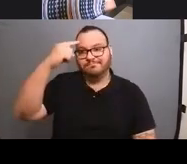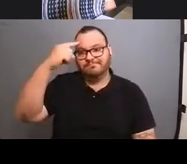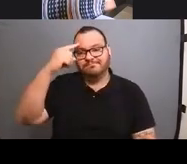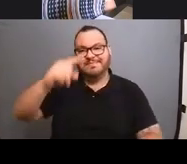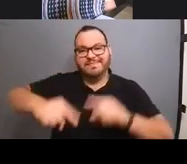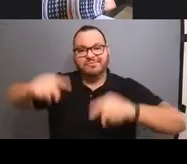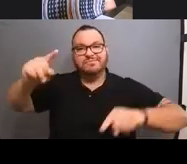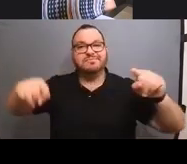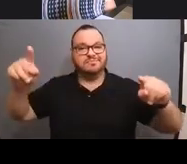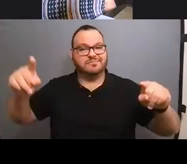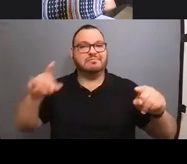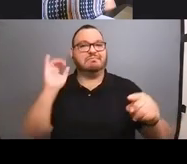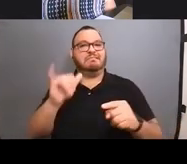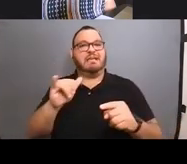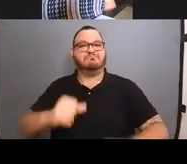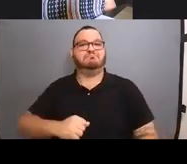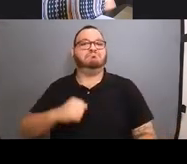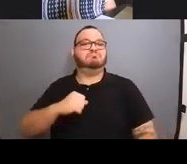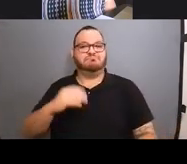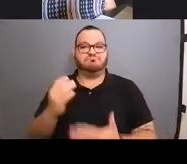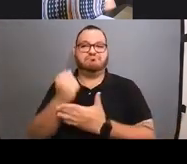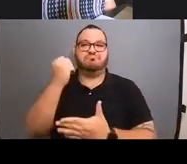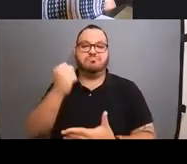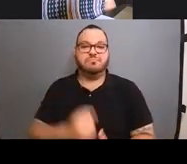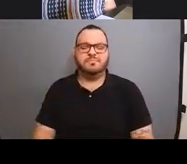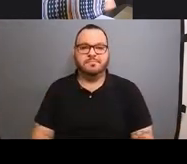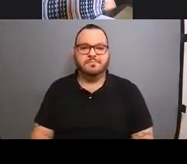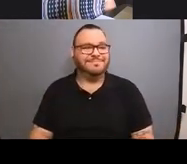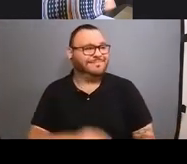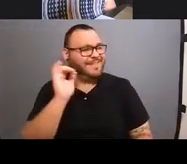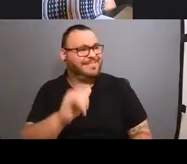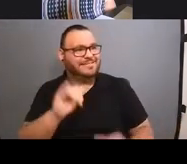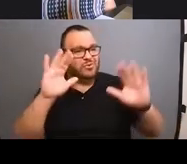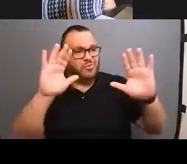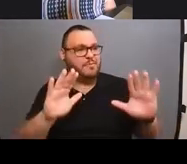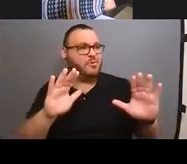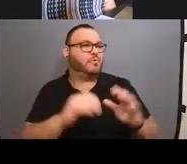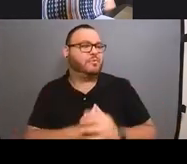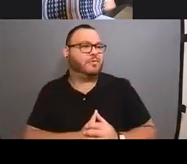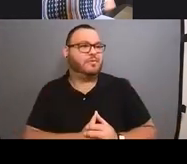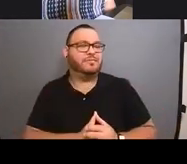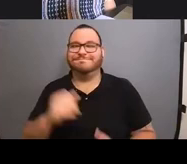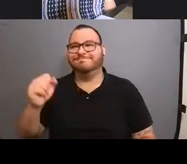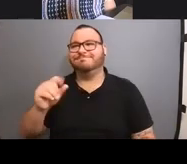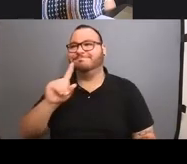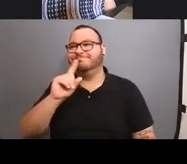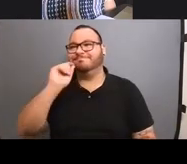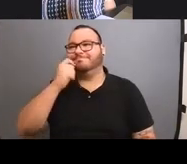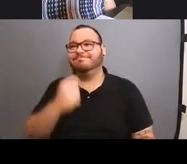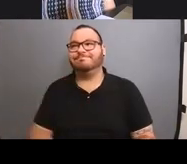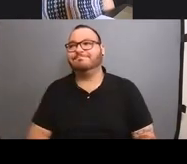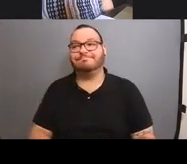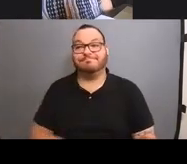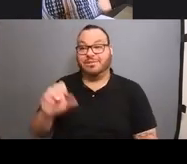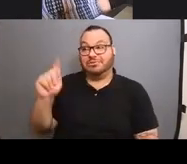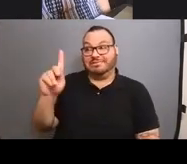the things we're proud of having achieved. That's incredible. Yeah. Really cool. It was all Skye's